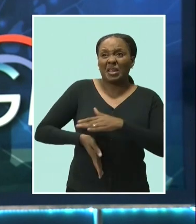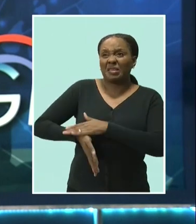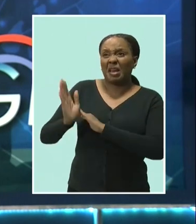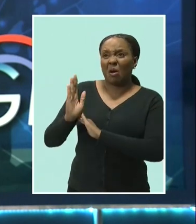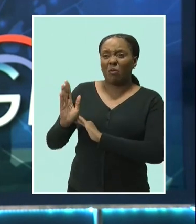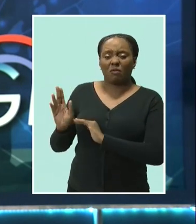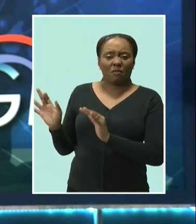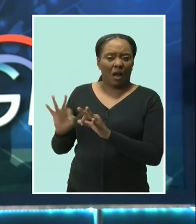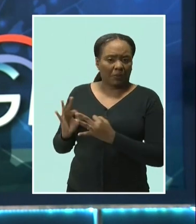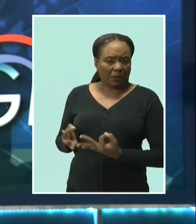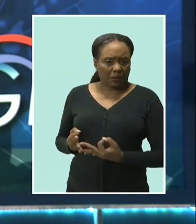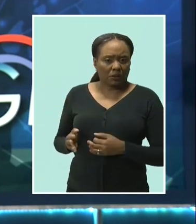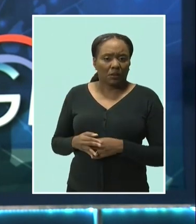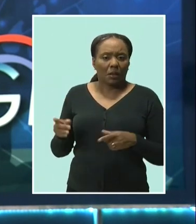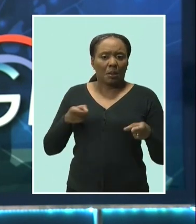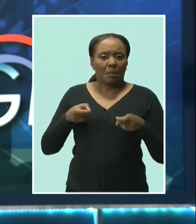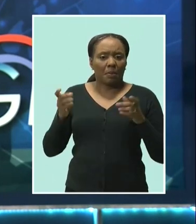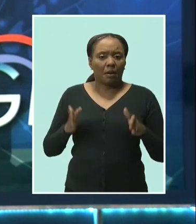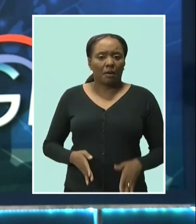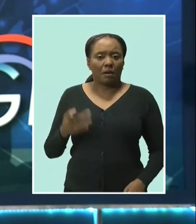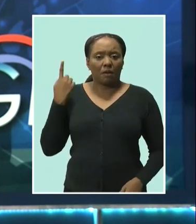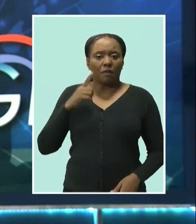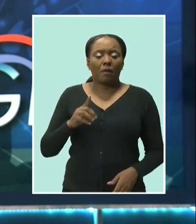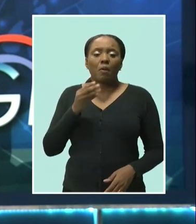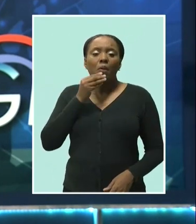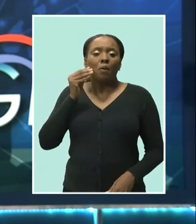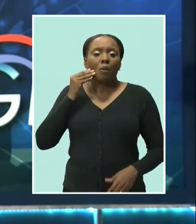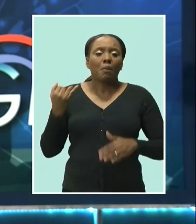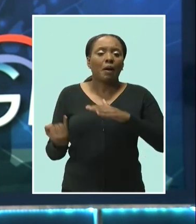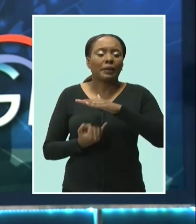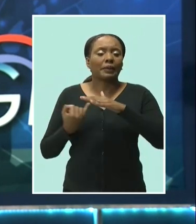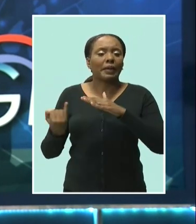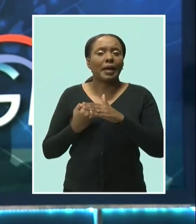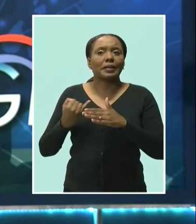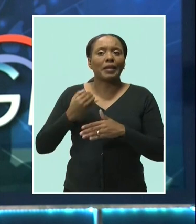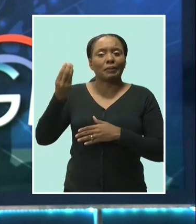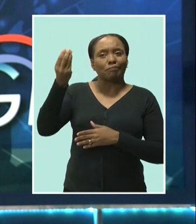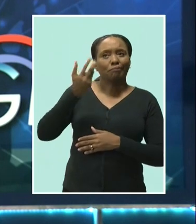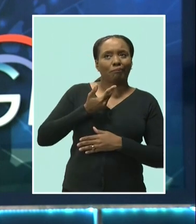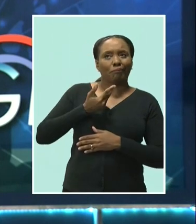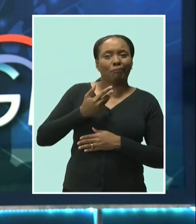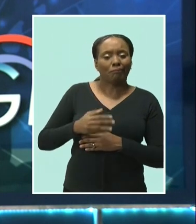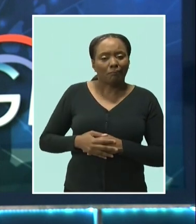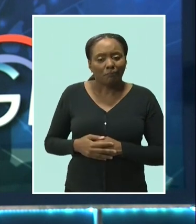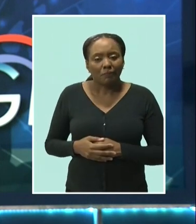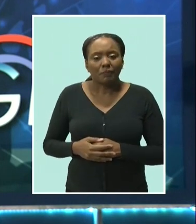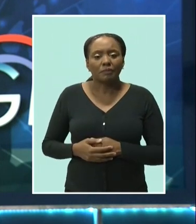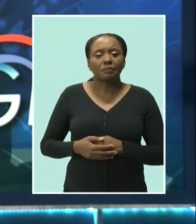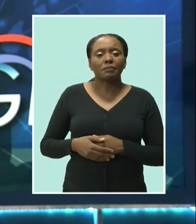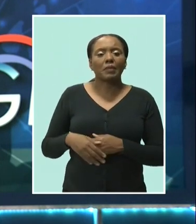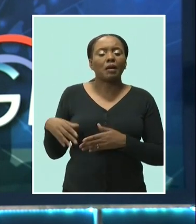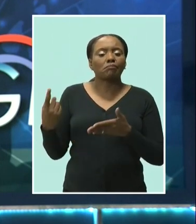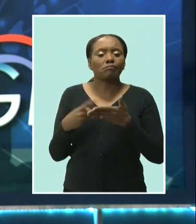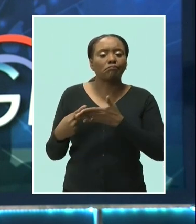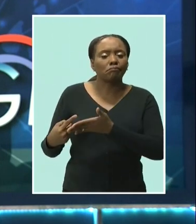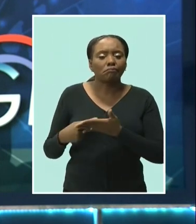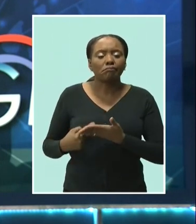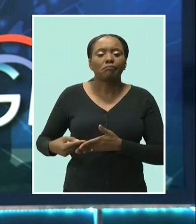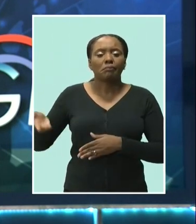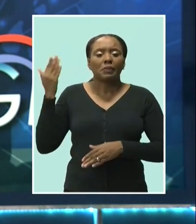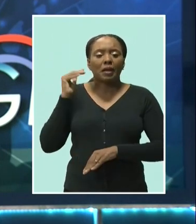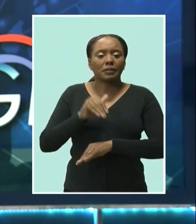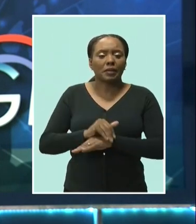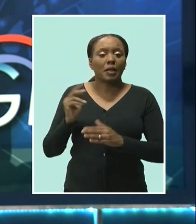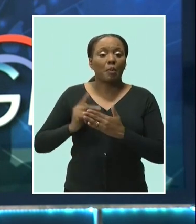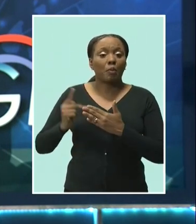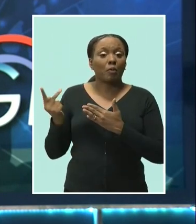has been confirmed by manager of the home isolation program, Dr. Adana Grandison. She shed some light on the issue last night during the People's